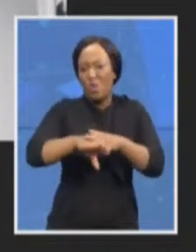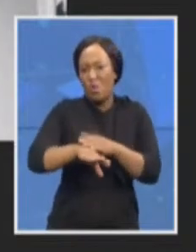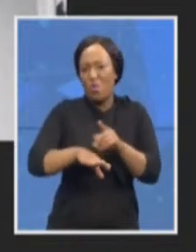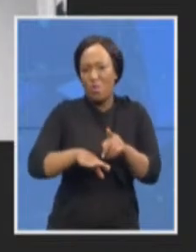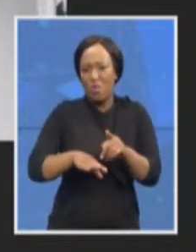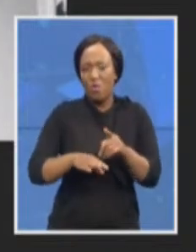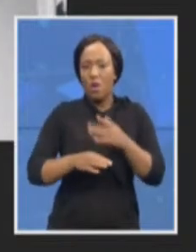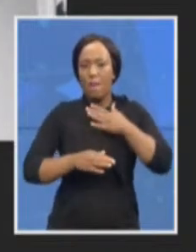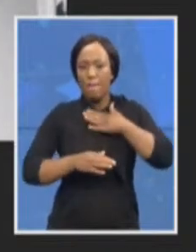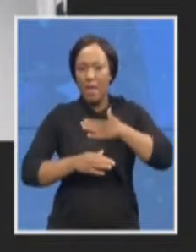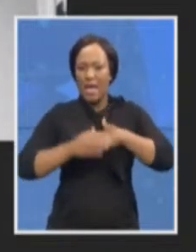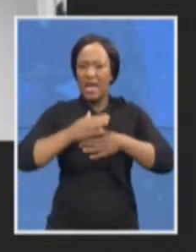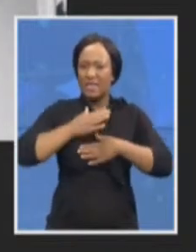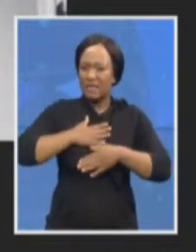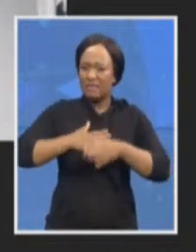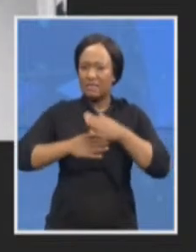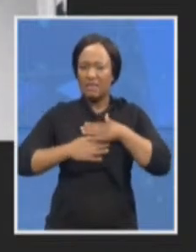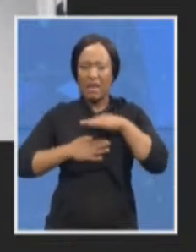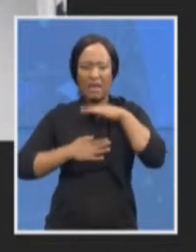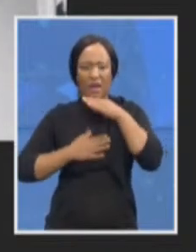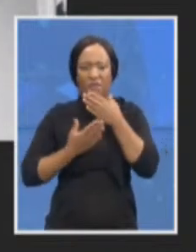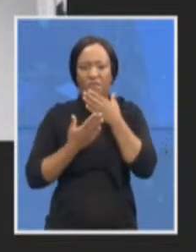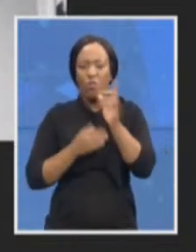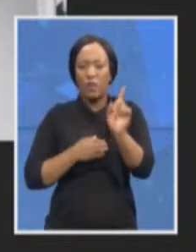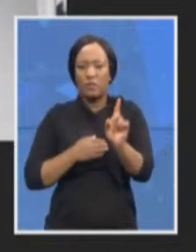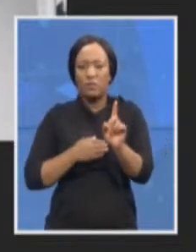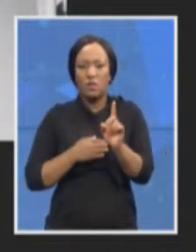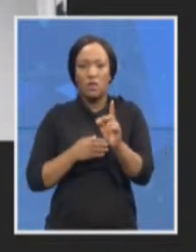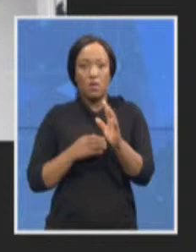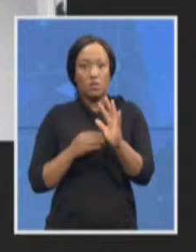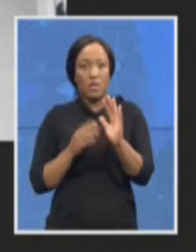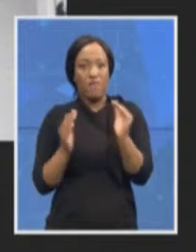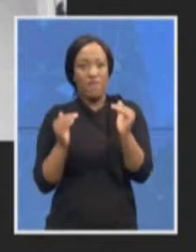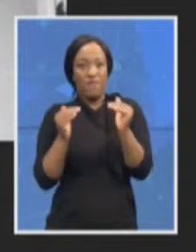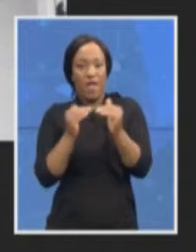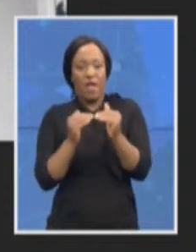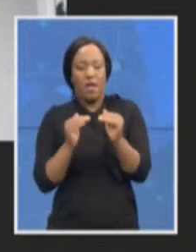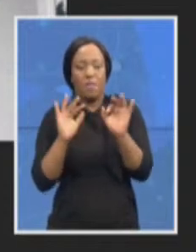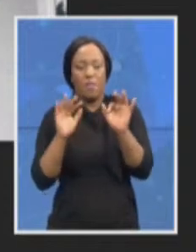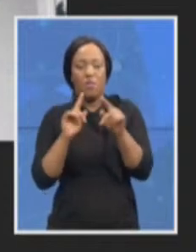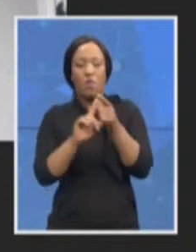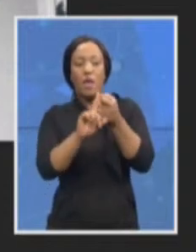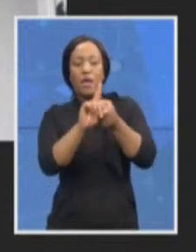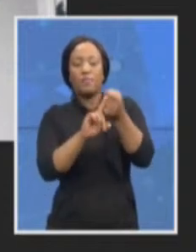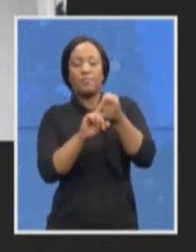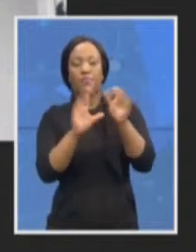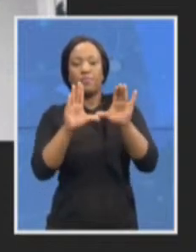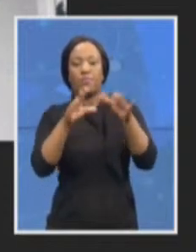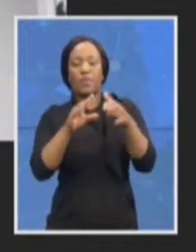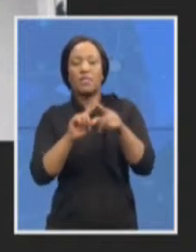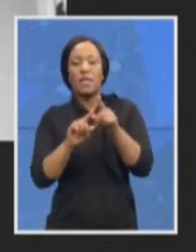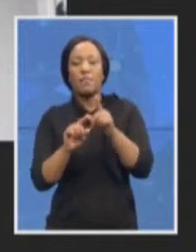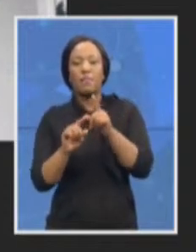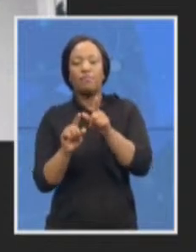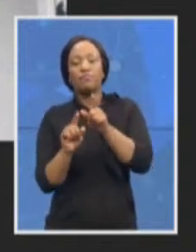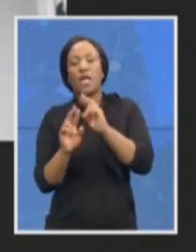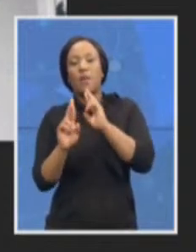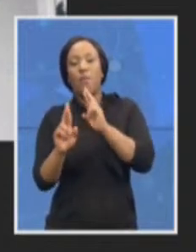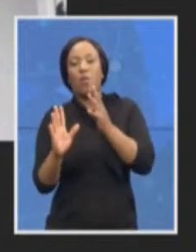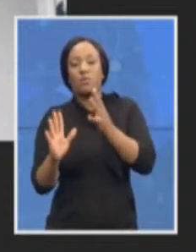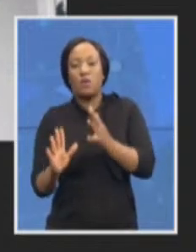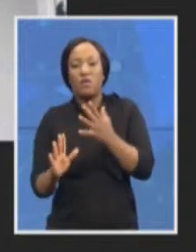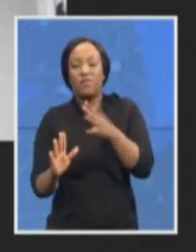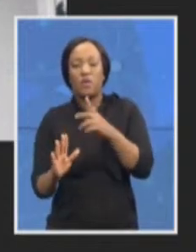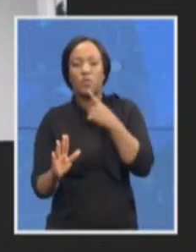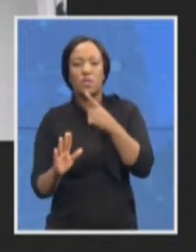it's fair for people to say or activist groups or the journalists to say that there has not been progress how do we measure progress